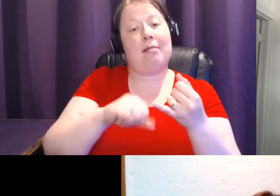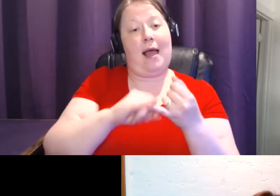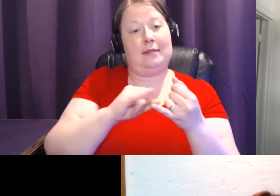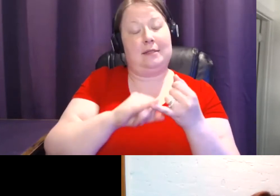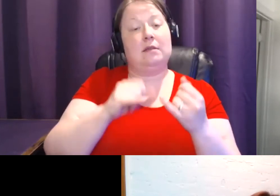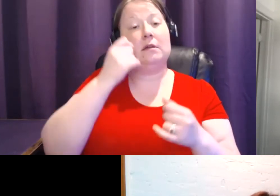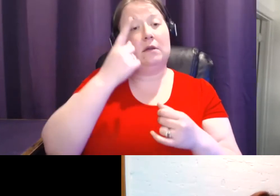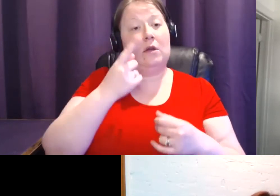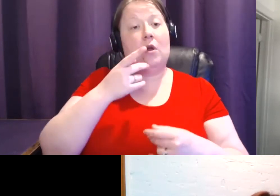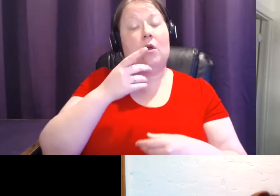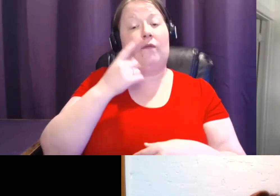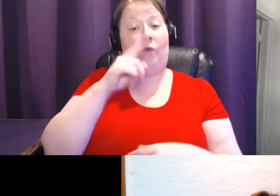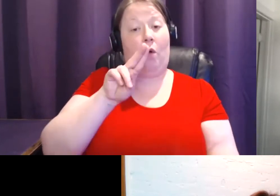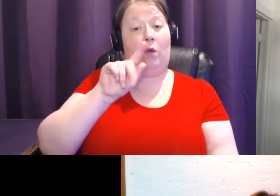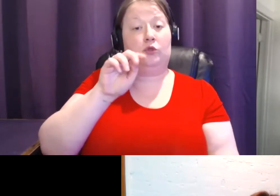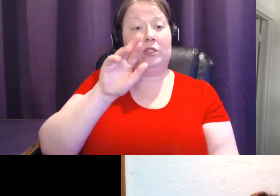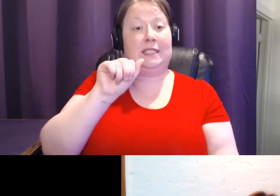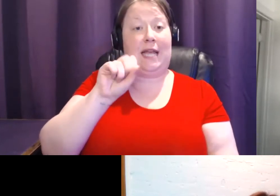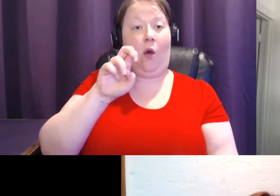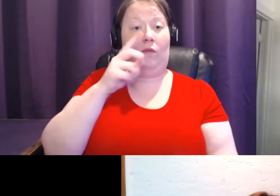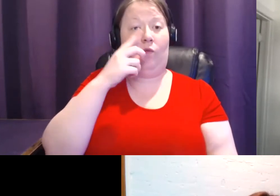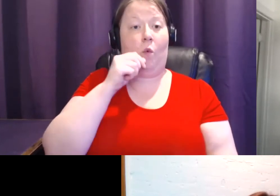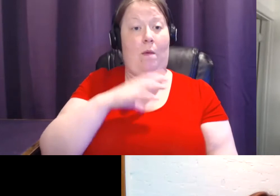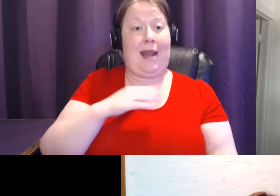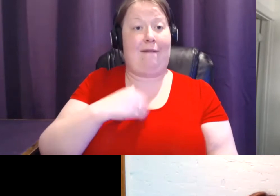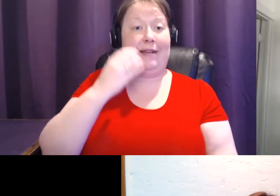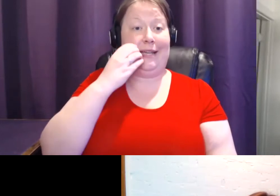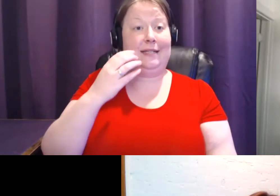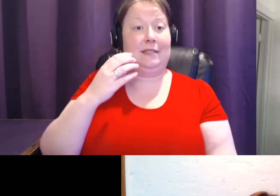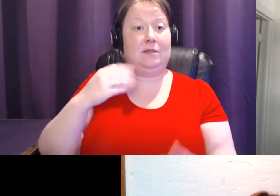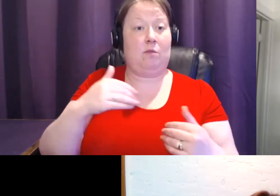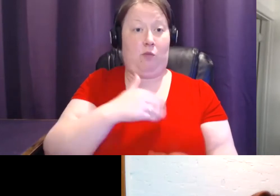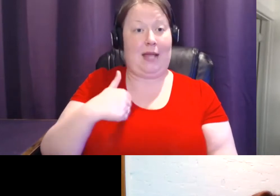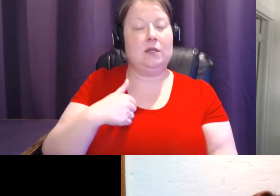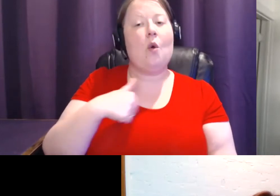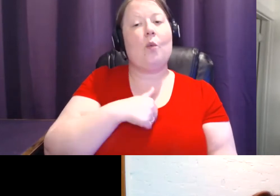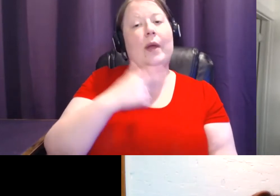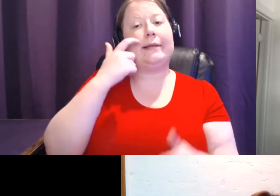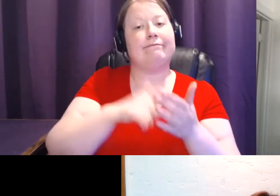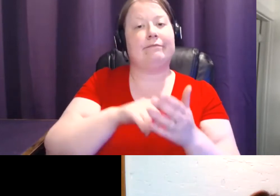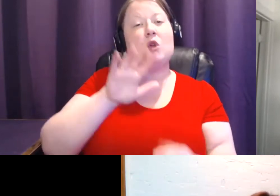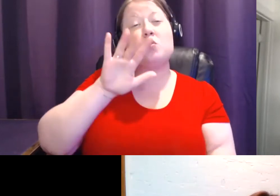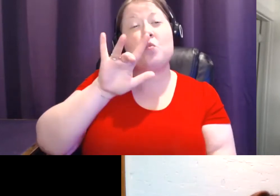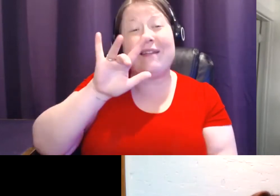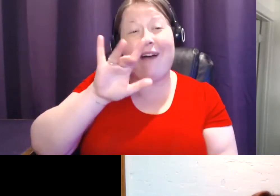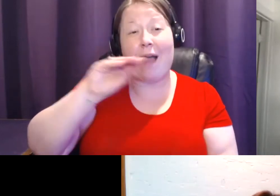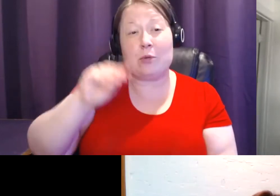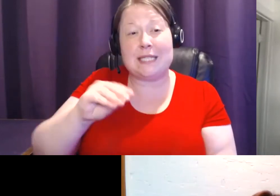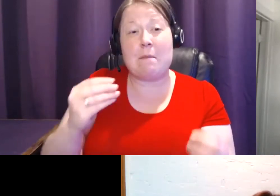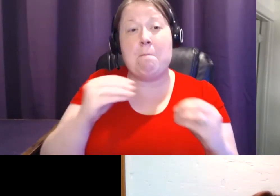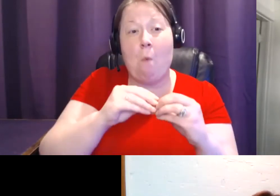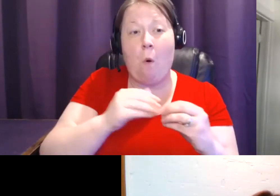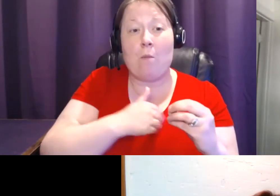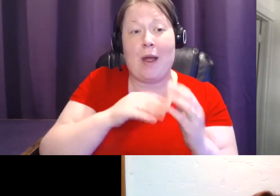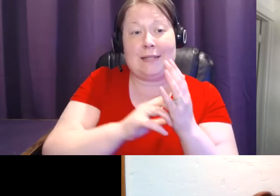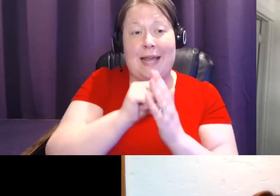ultrasound in women with dense breasts, we find 25% more cancer, a huge number. So